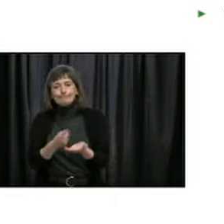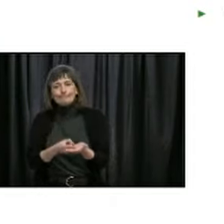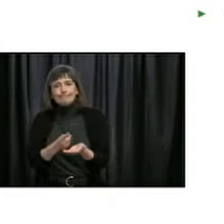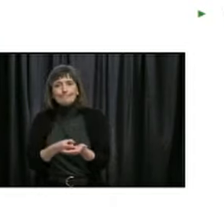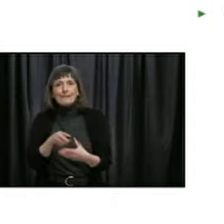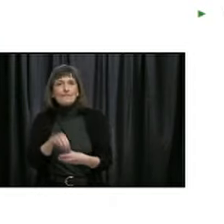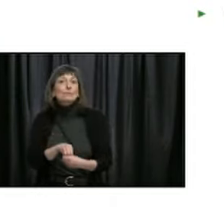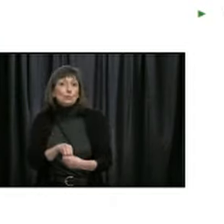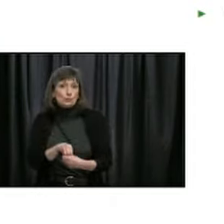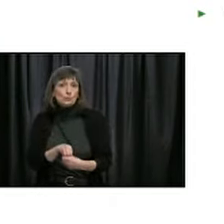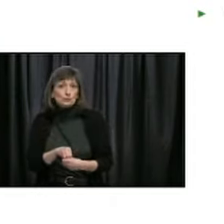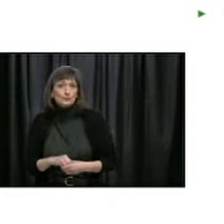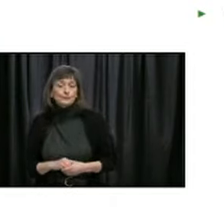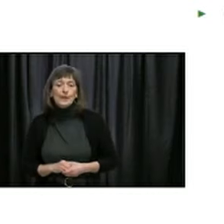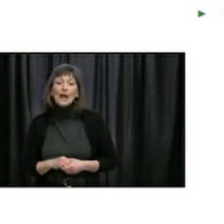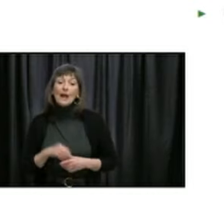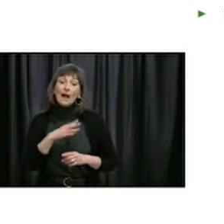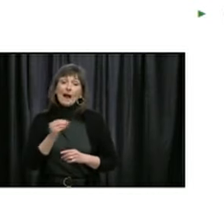that as well.